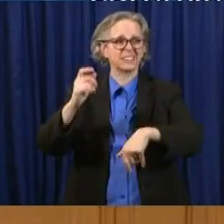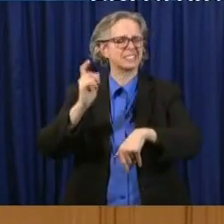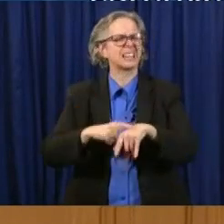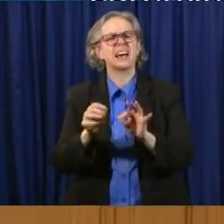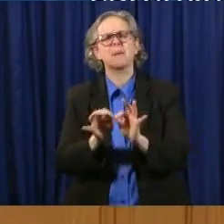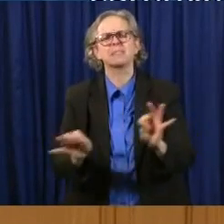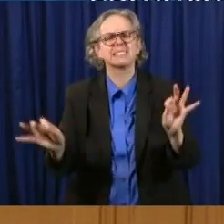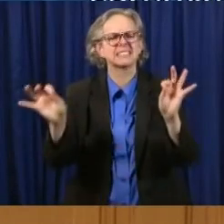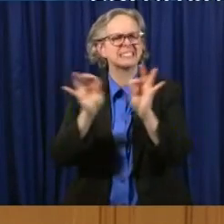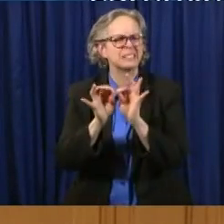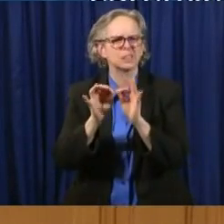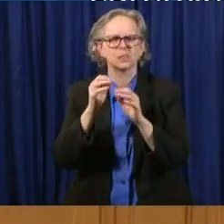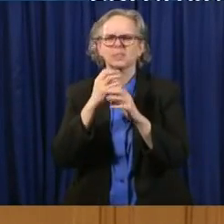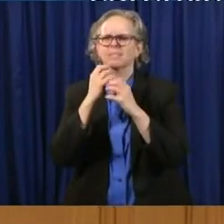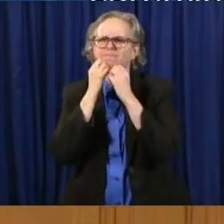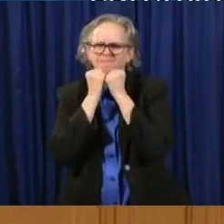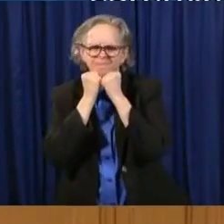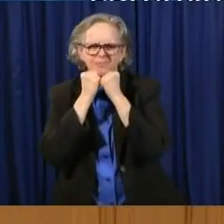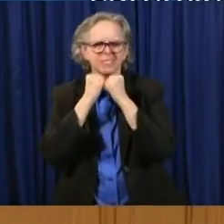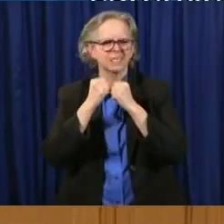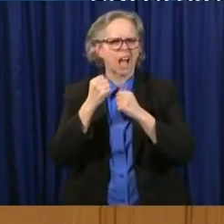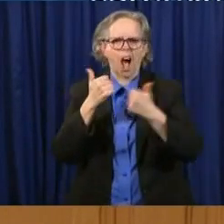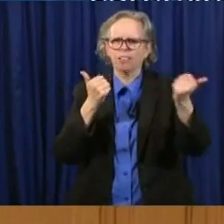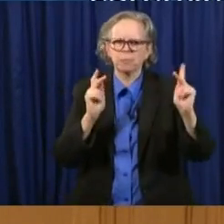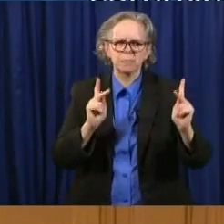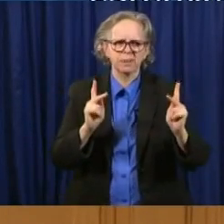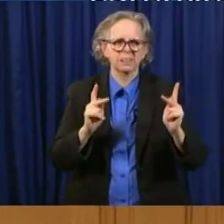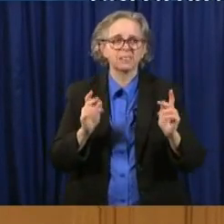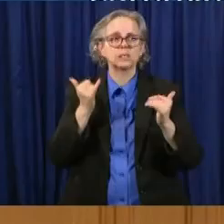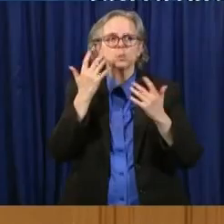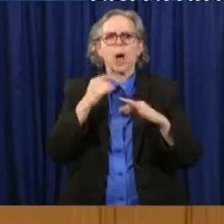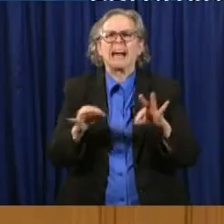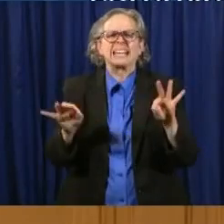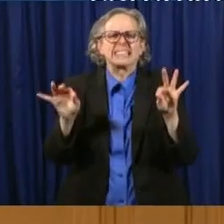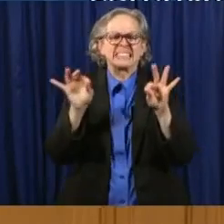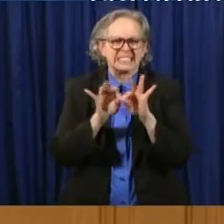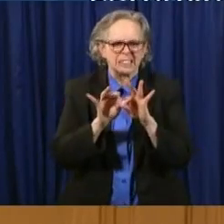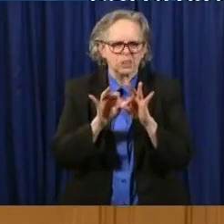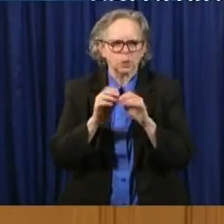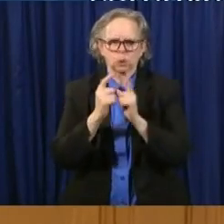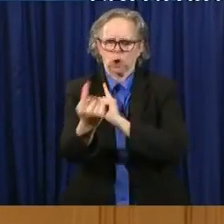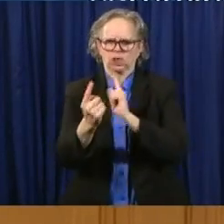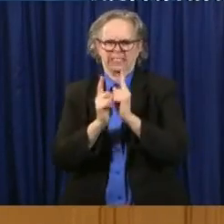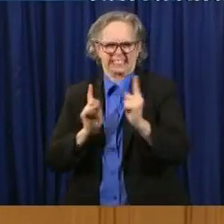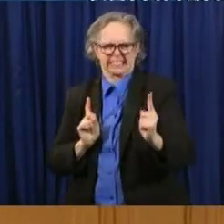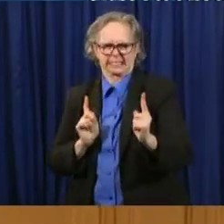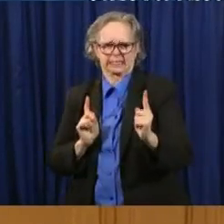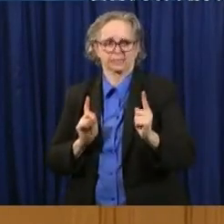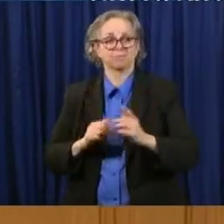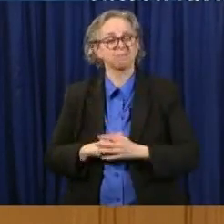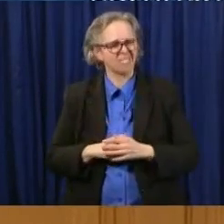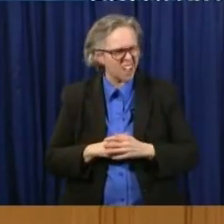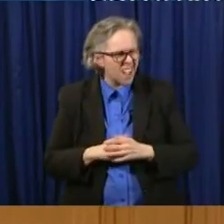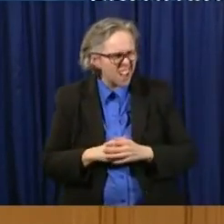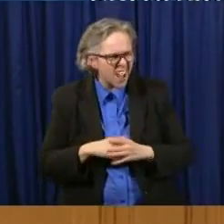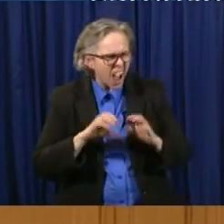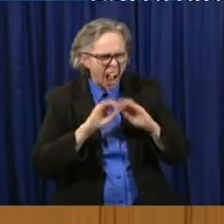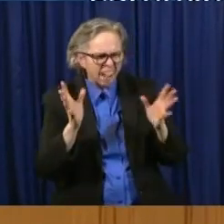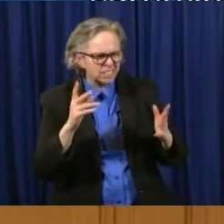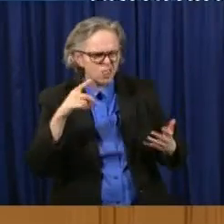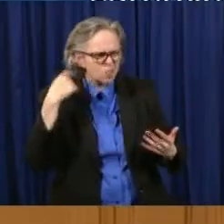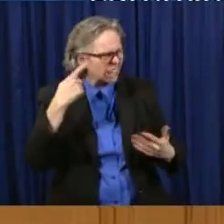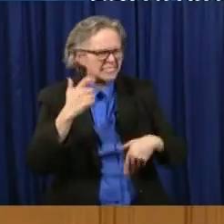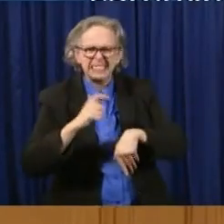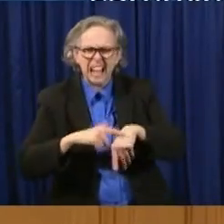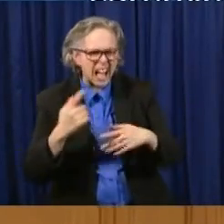That's why it's crucial to practice social distancing. This is obviously a crazy time for, for everybody right